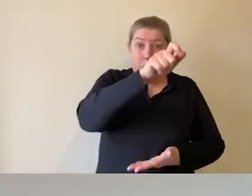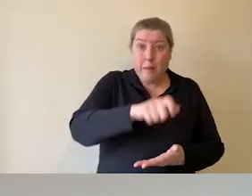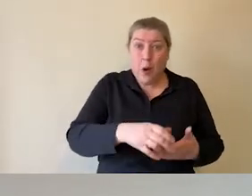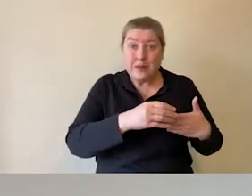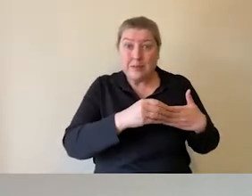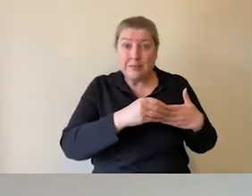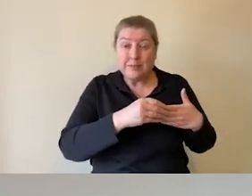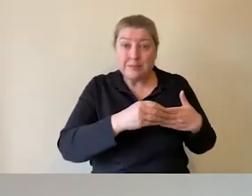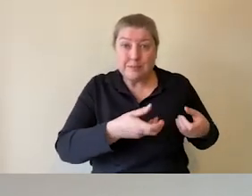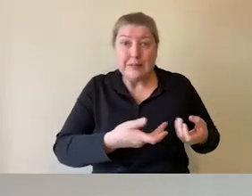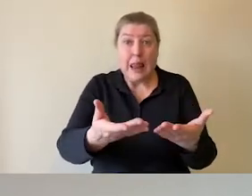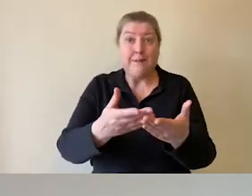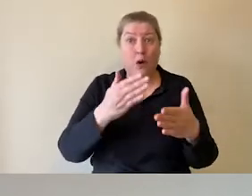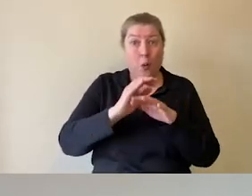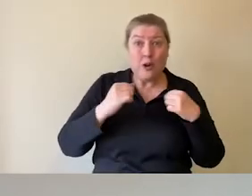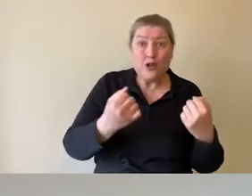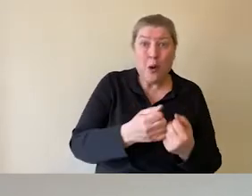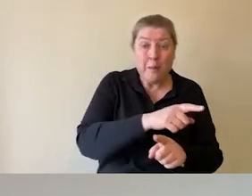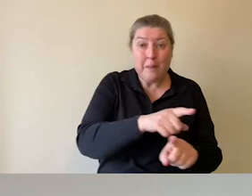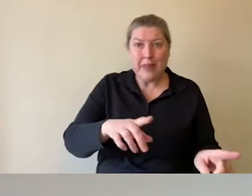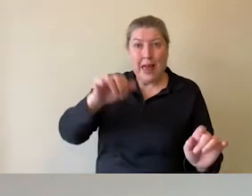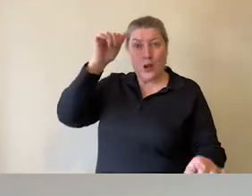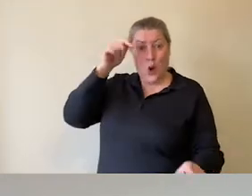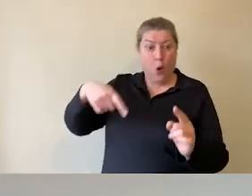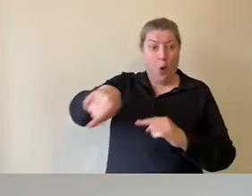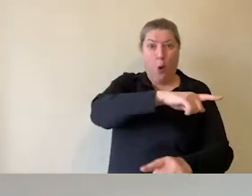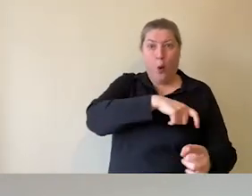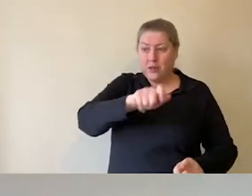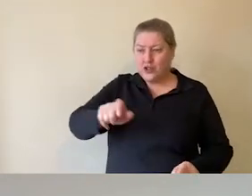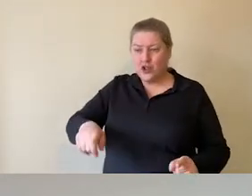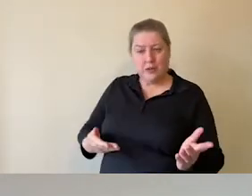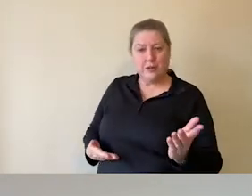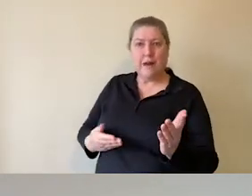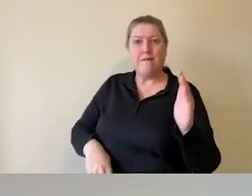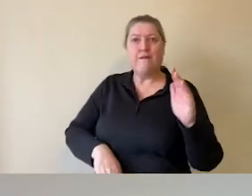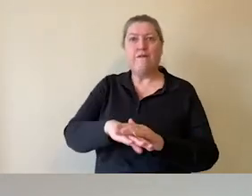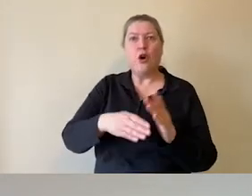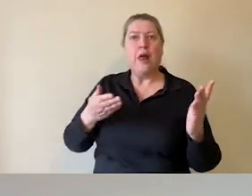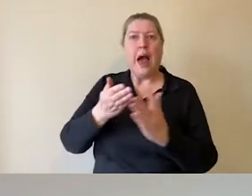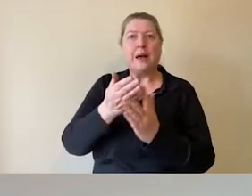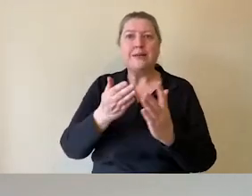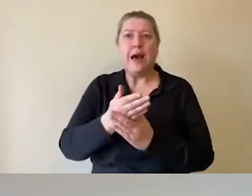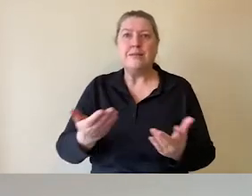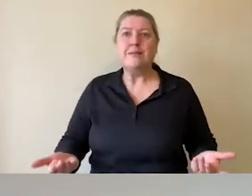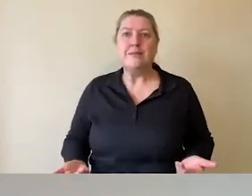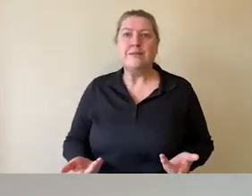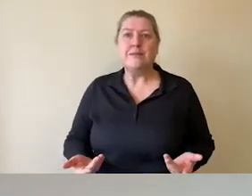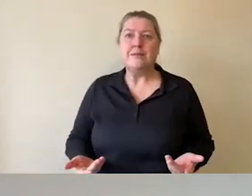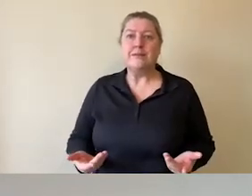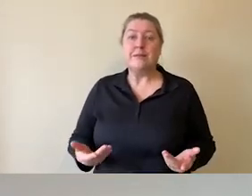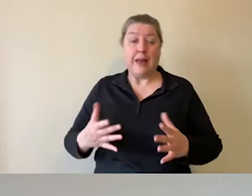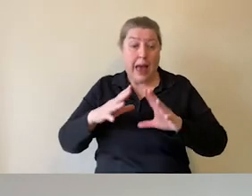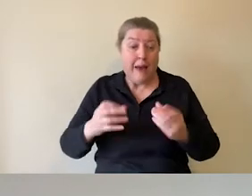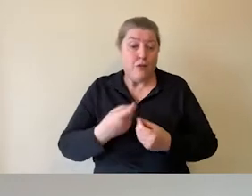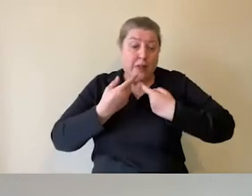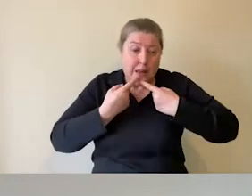workshop because they know all the students are getting full access to everything they are saying or